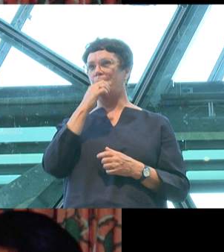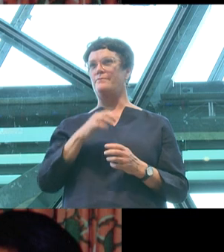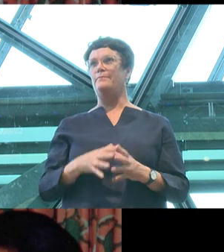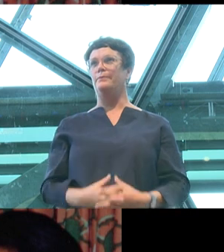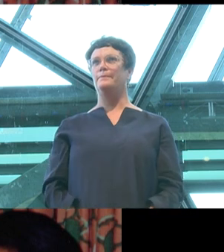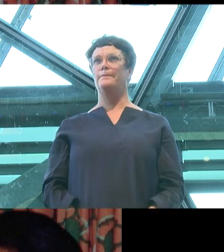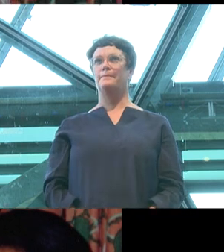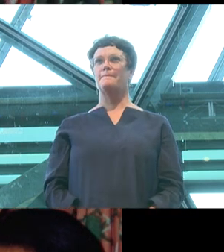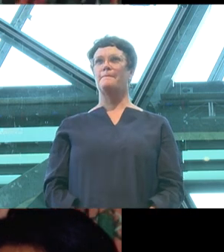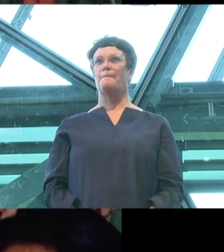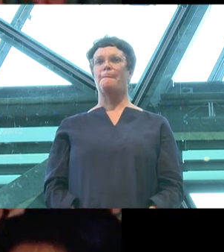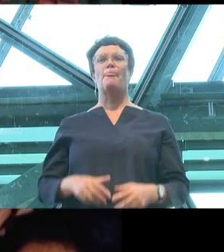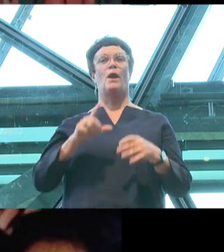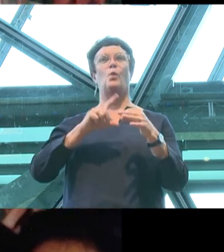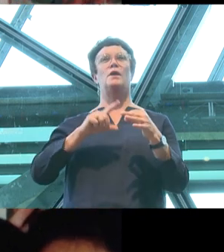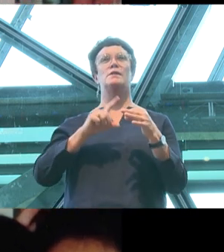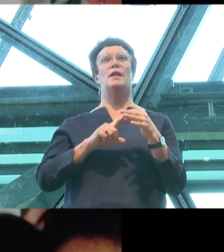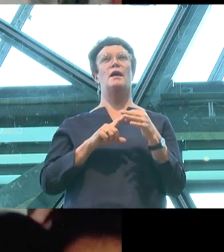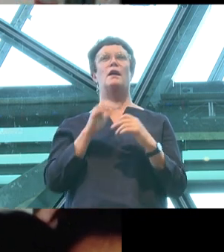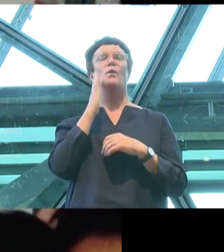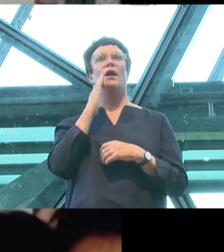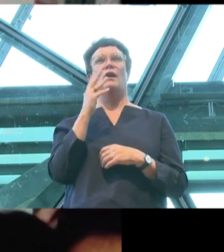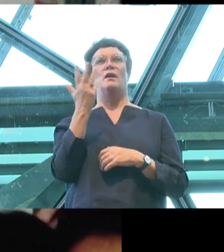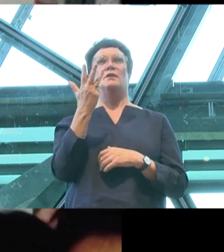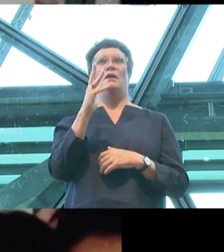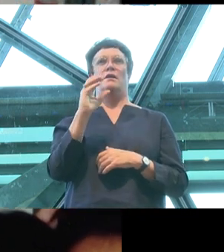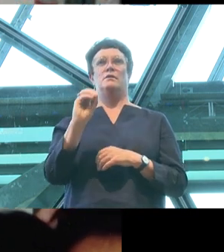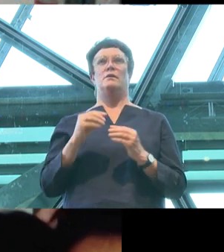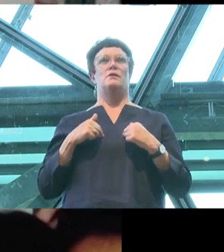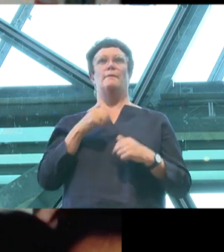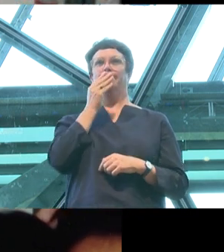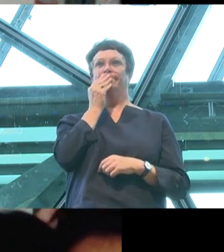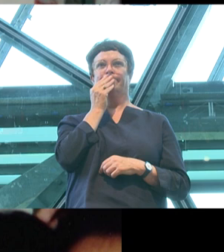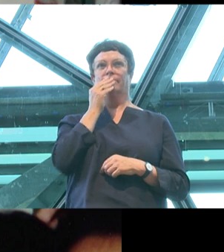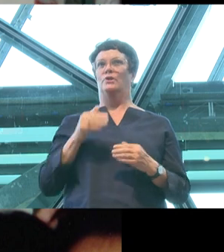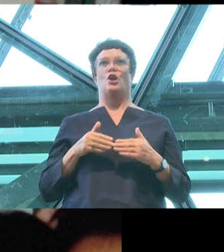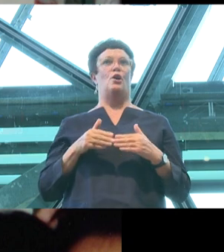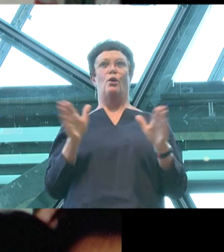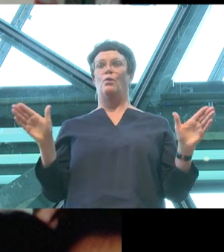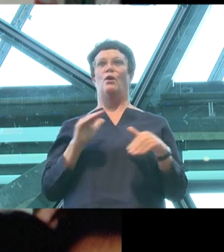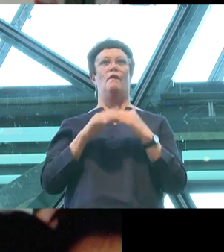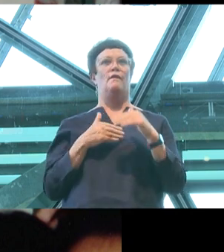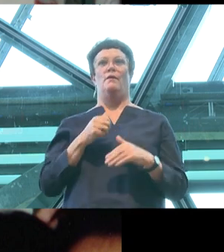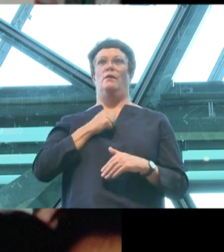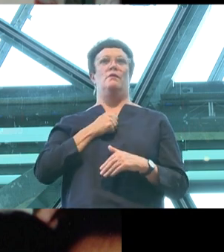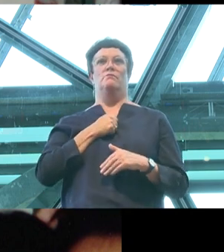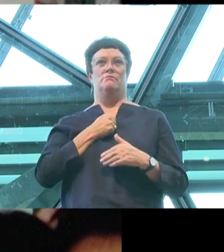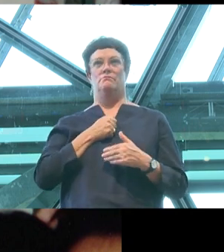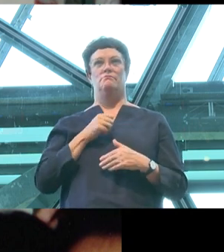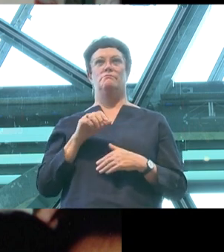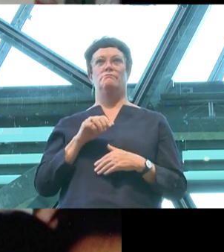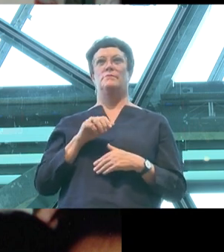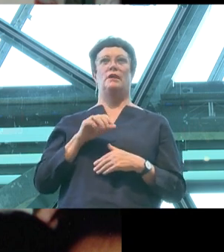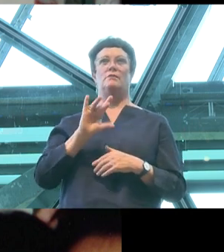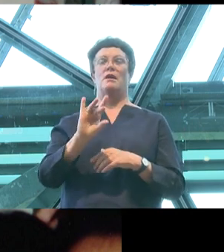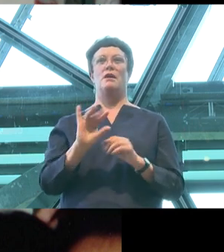Now, this was Queensland in the 1990s, so I wasn't open about my sexuality. Not to my friends, not to my family, and for most of my childhood and